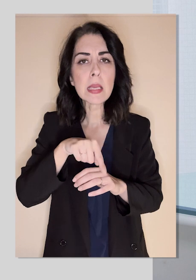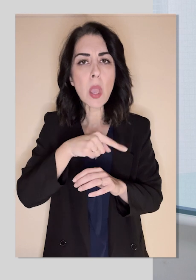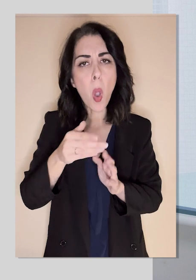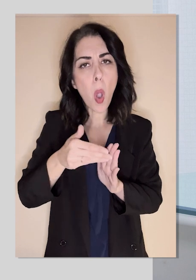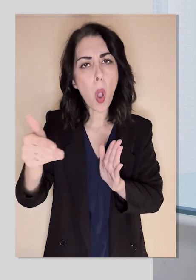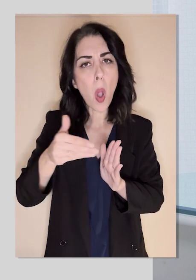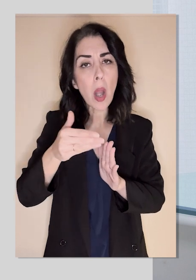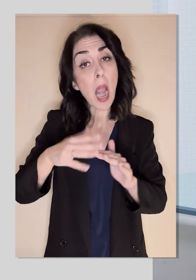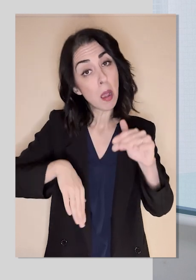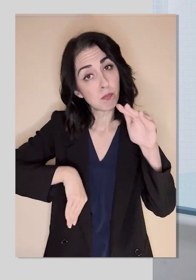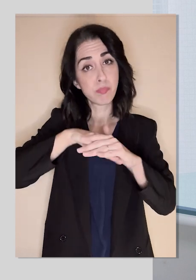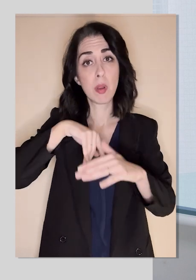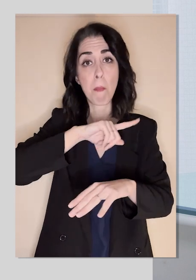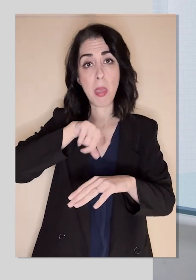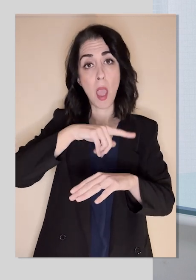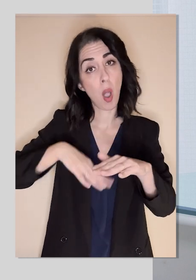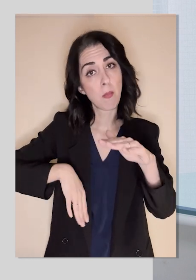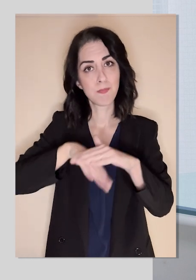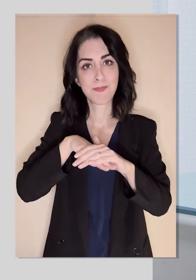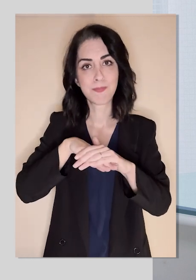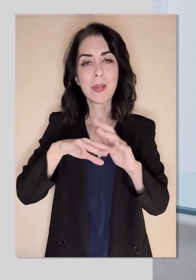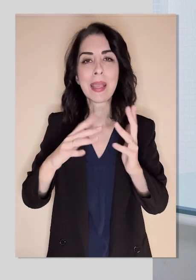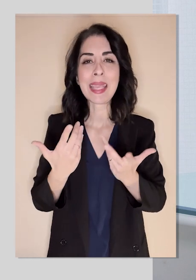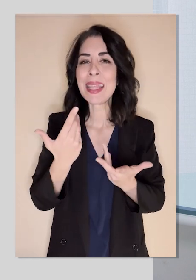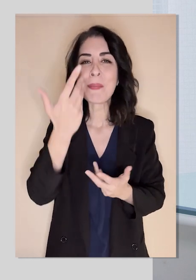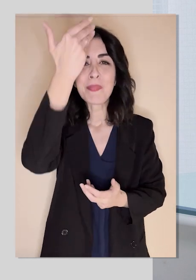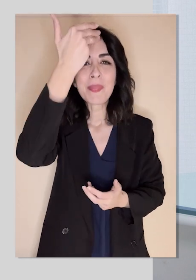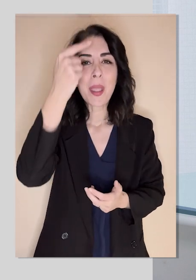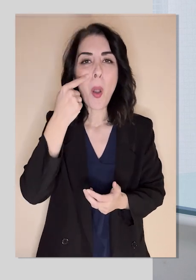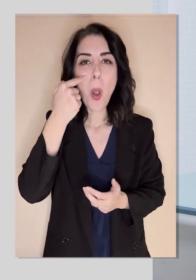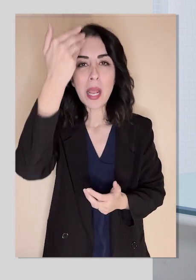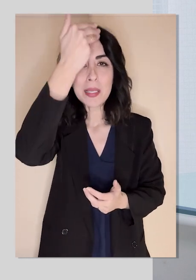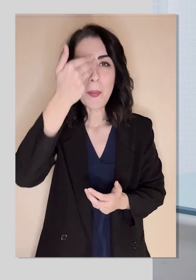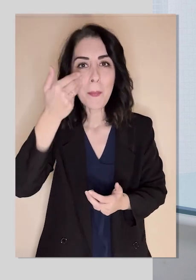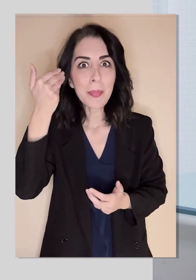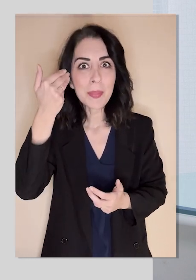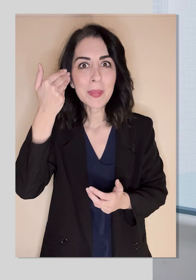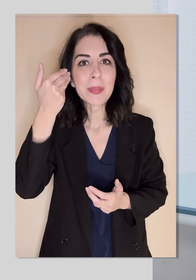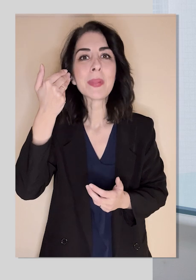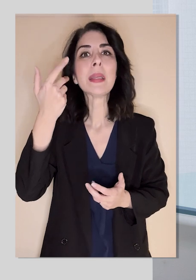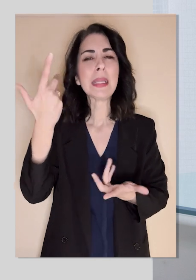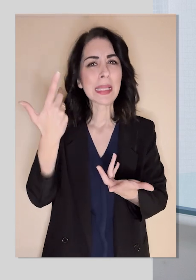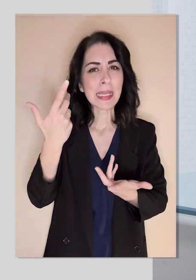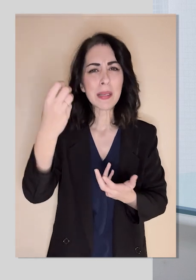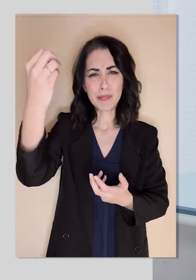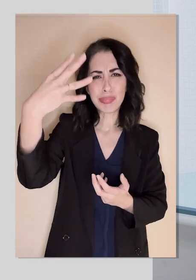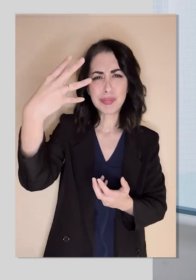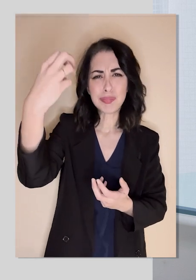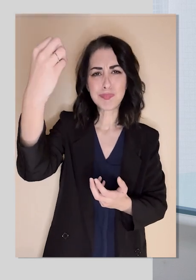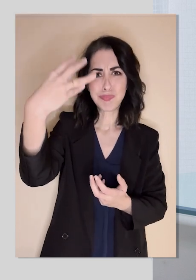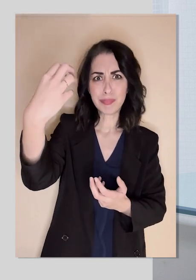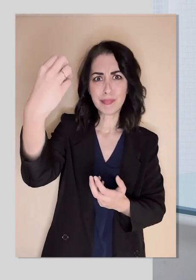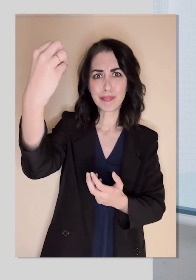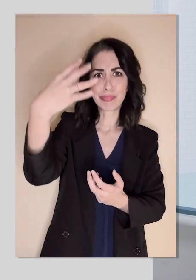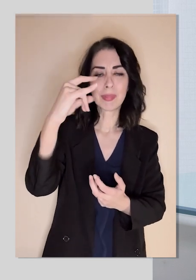where they might have trouble seeing on half their vision. They might see flashes of light. They might have small blind